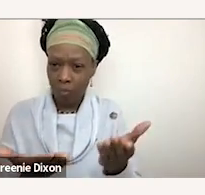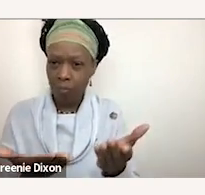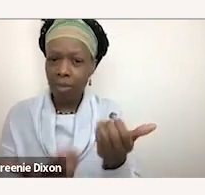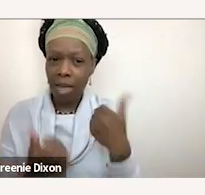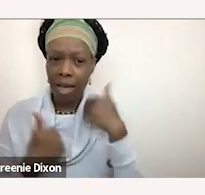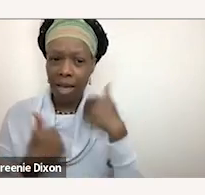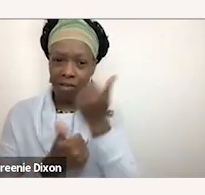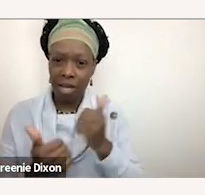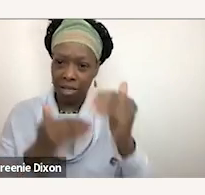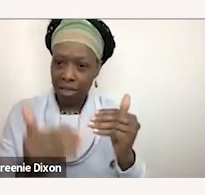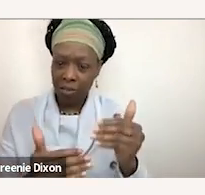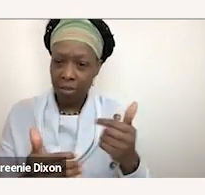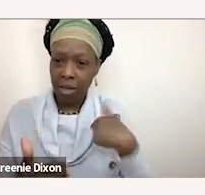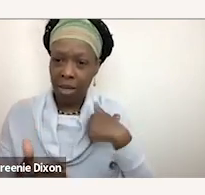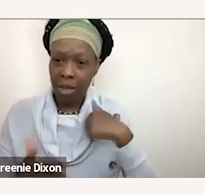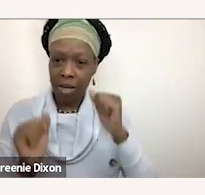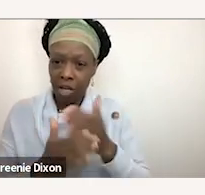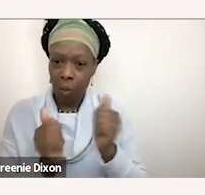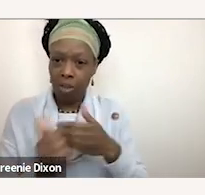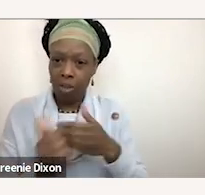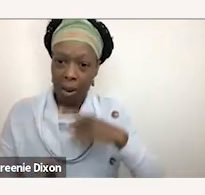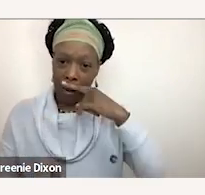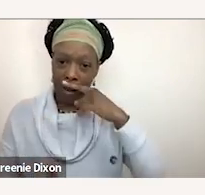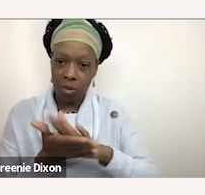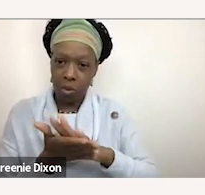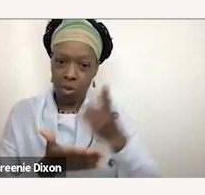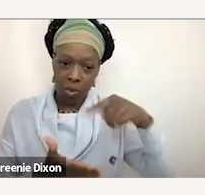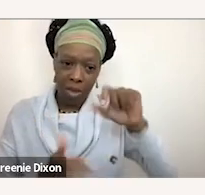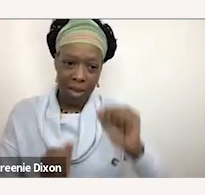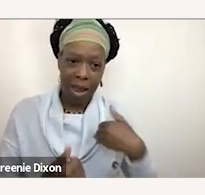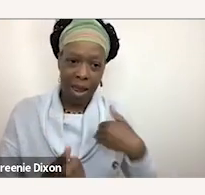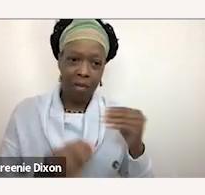me to share with my my child's school for them to take inclusion more seriously